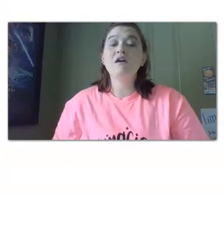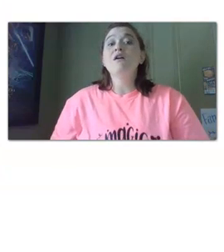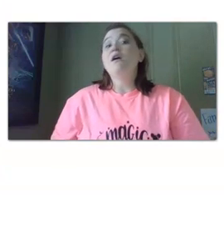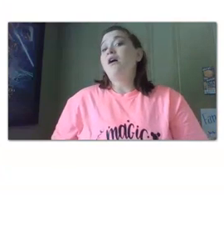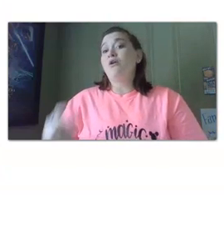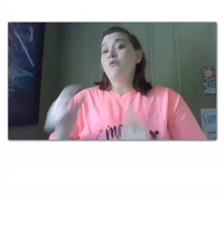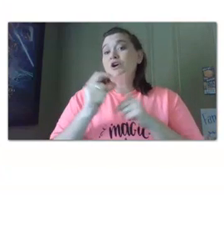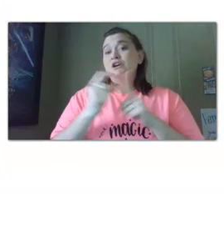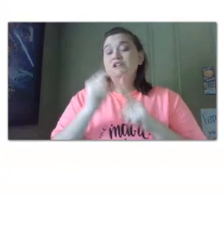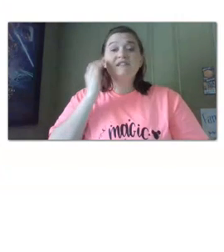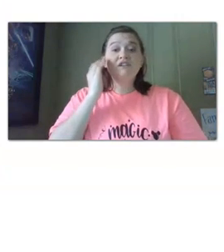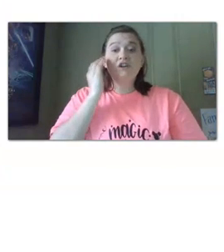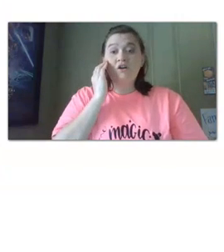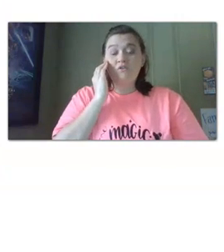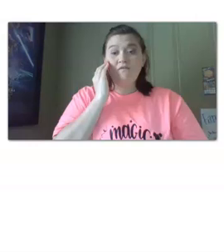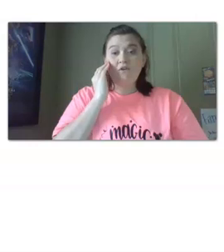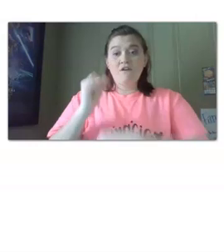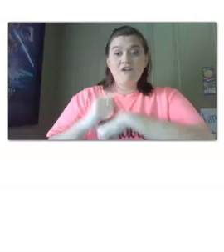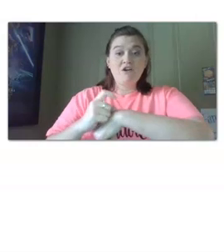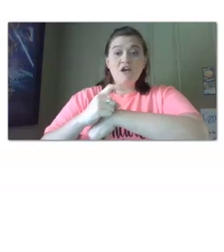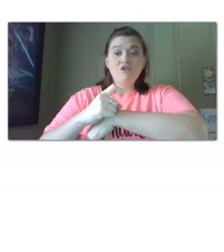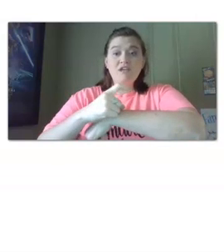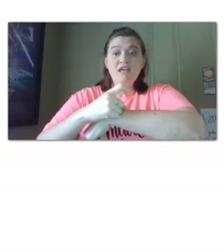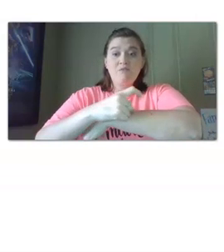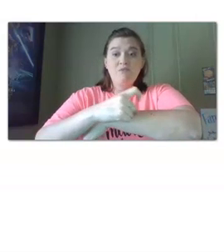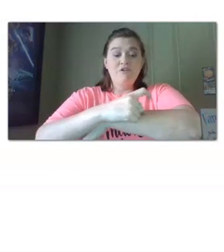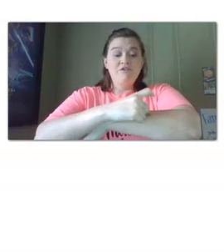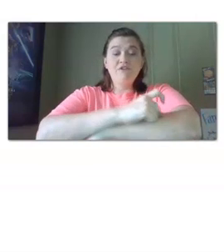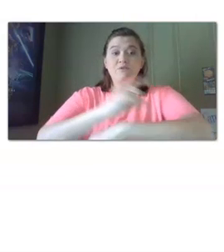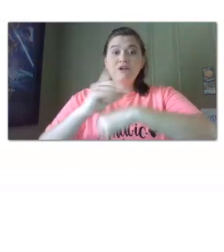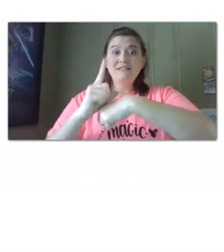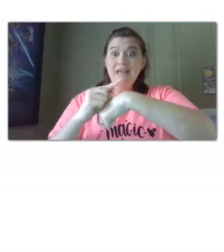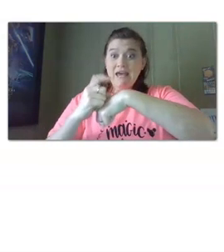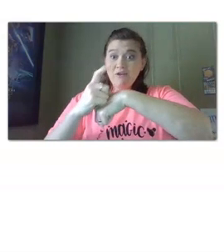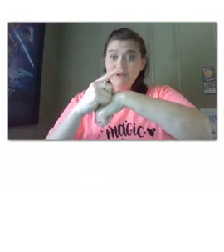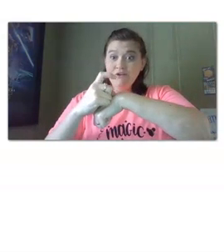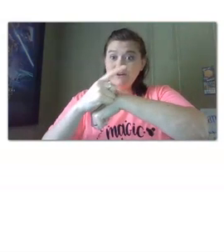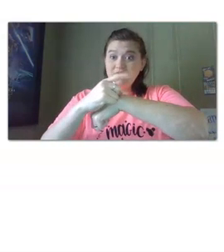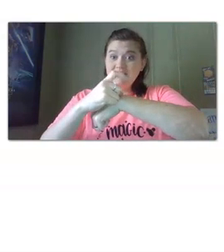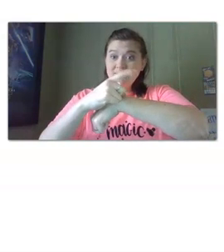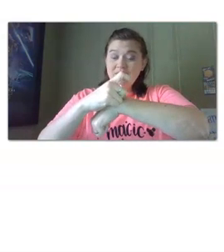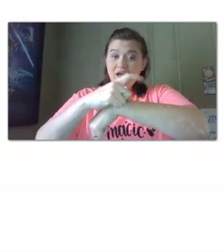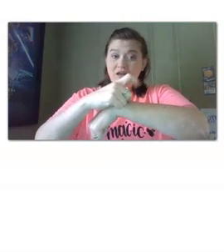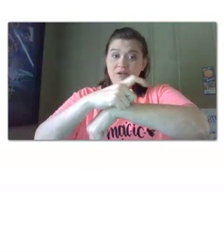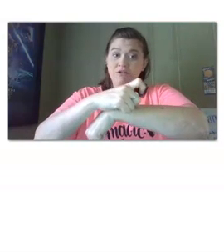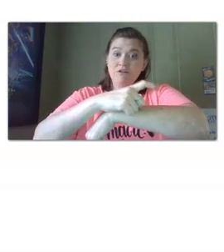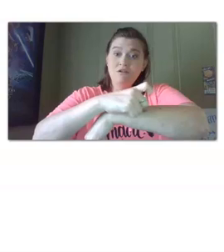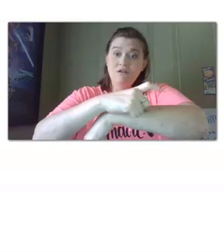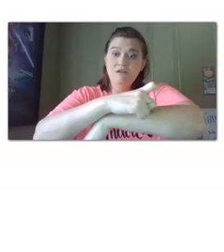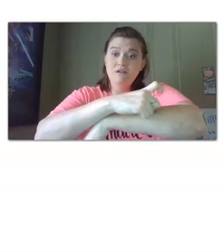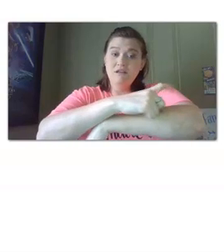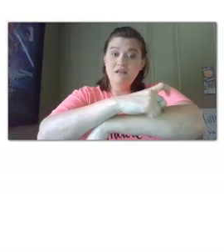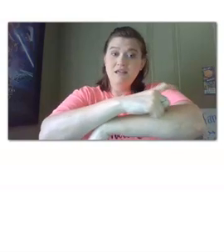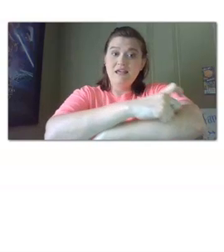okay our words to know for our very hungry caterpillar the first word is caterpillar this is my caterpillar